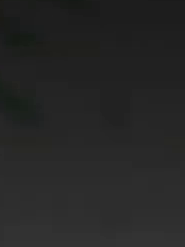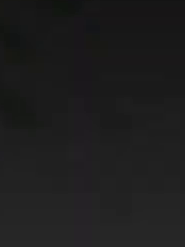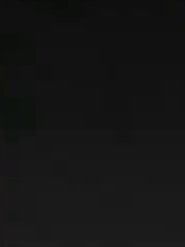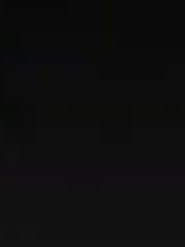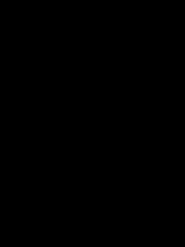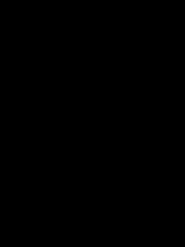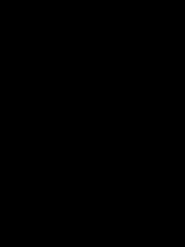www the be that 600 related